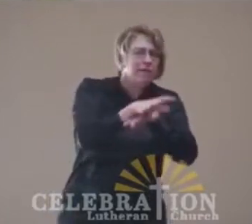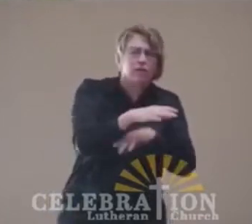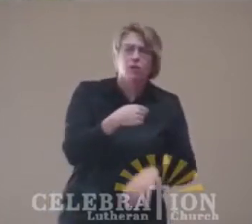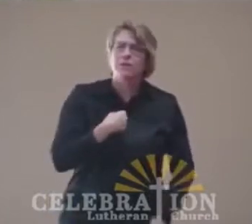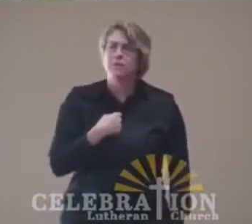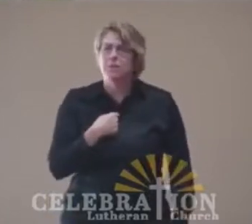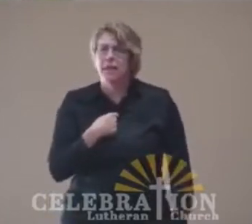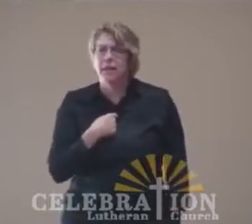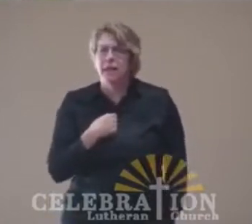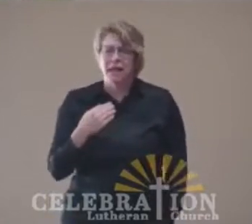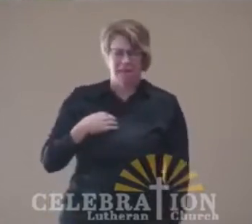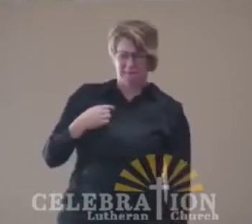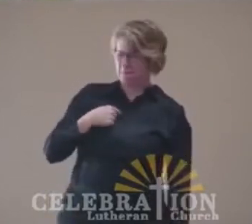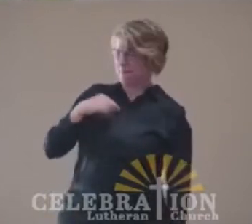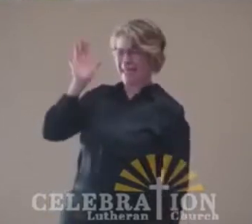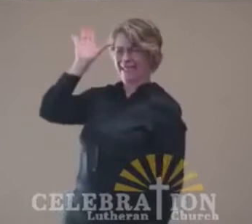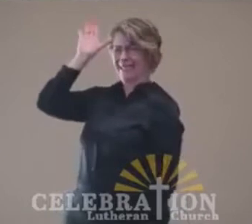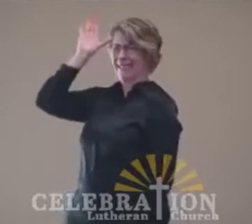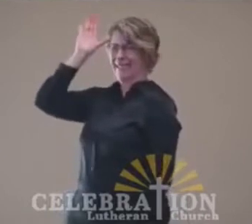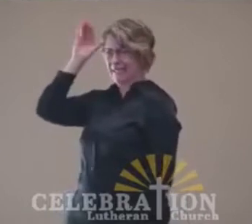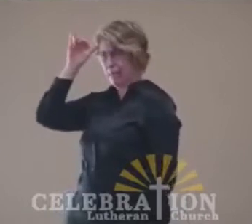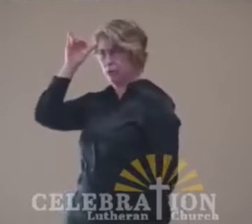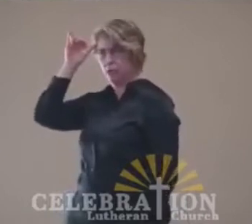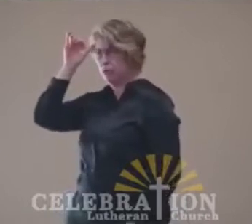from under me every once in a while.